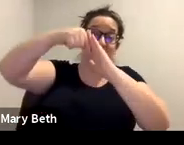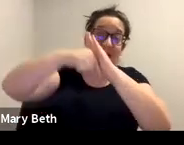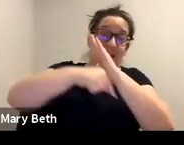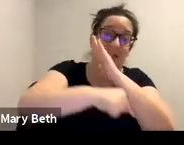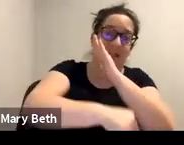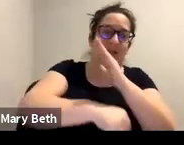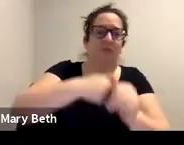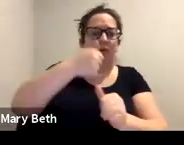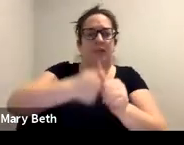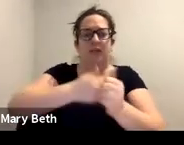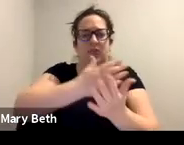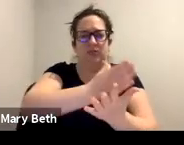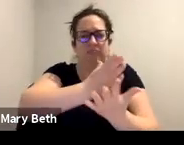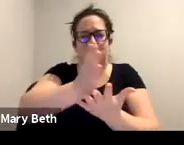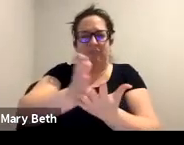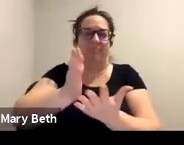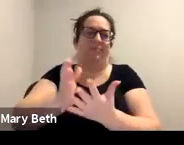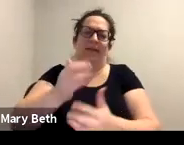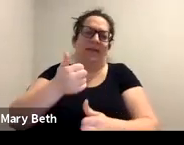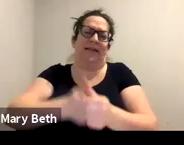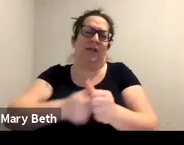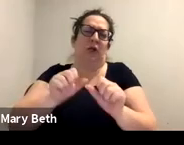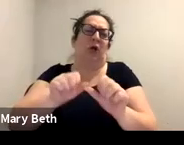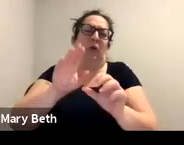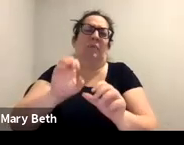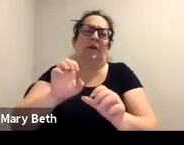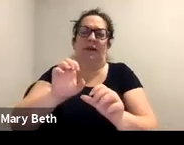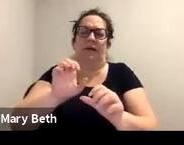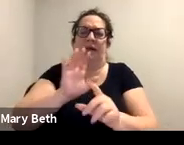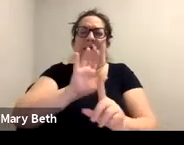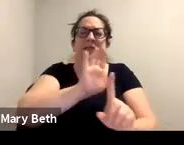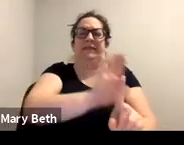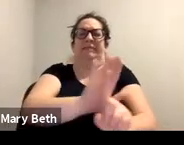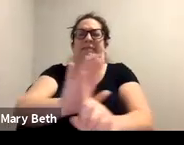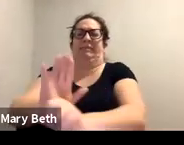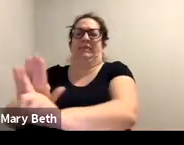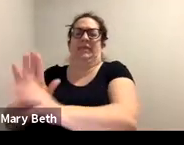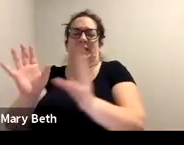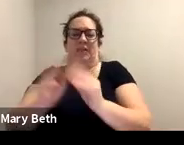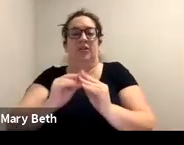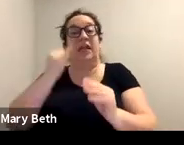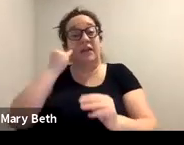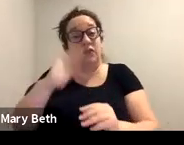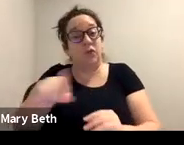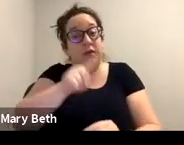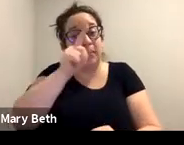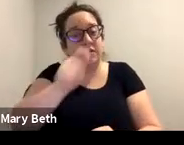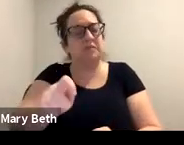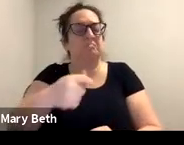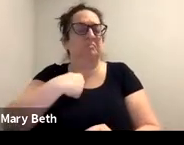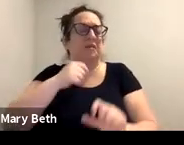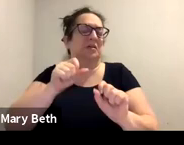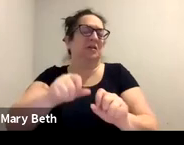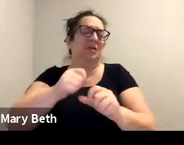area could be its own session. And if your program's interested in learning more, I'm happy to like talk to your advocates or have